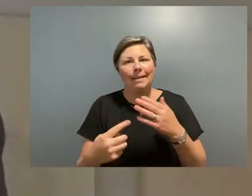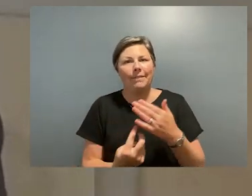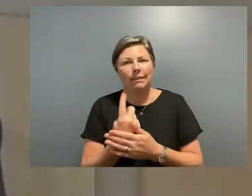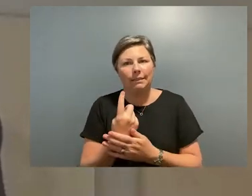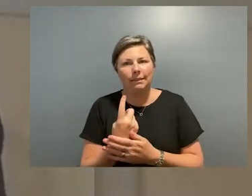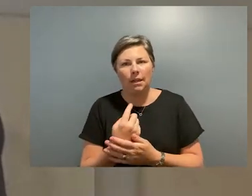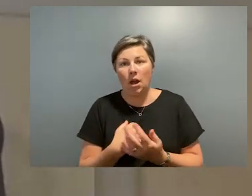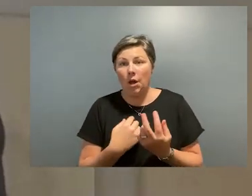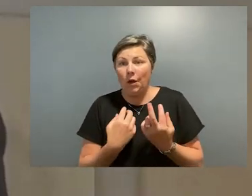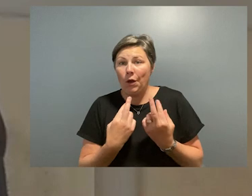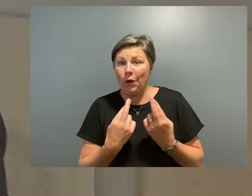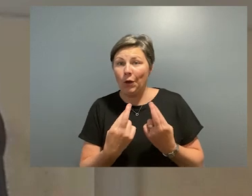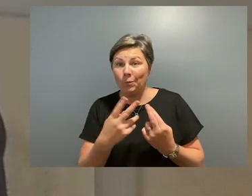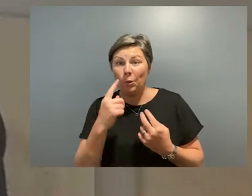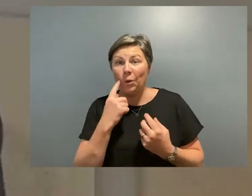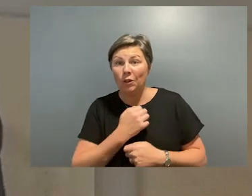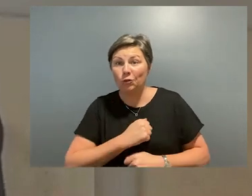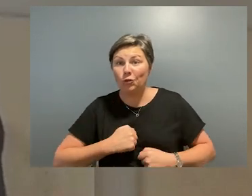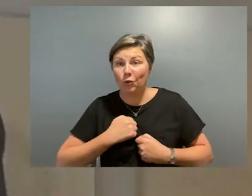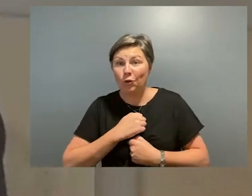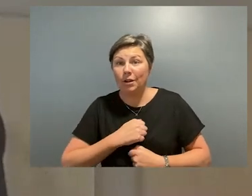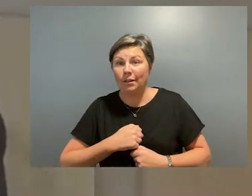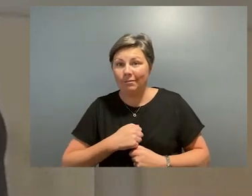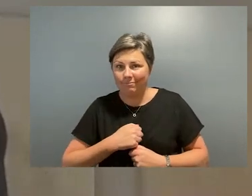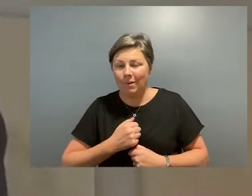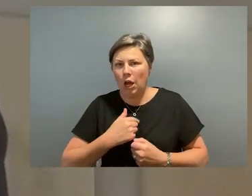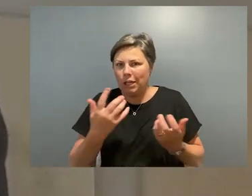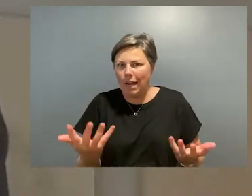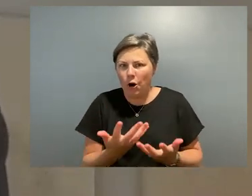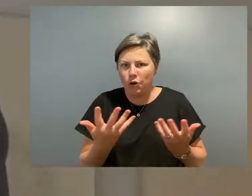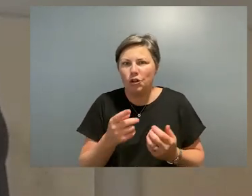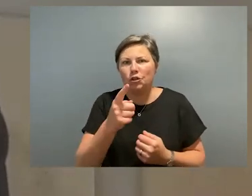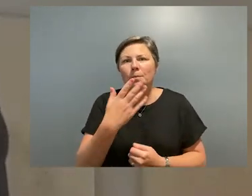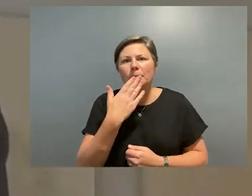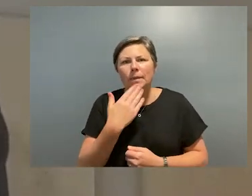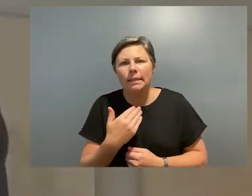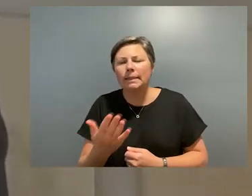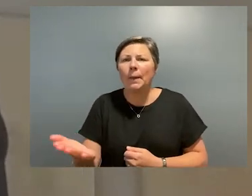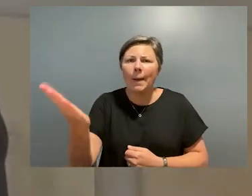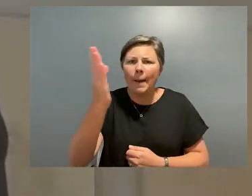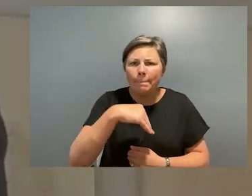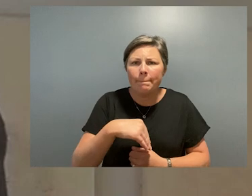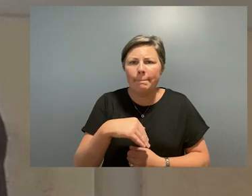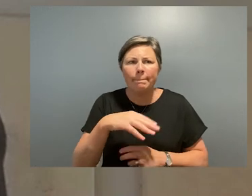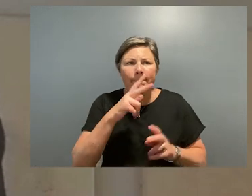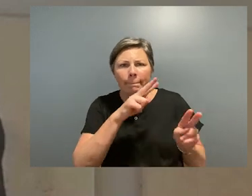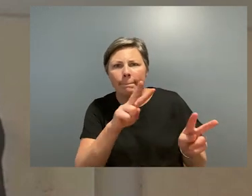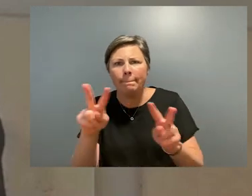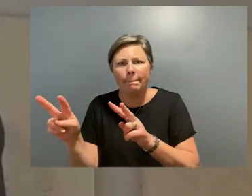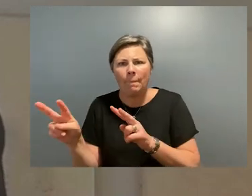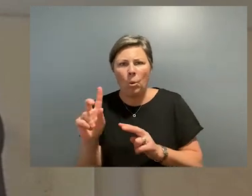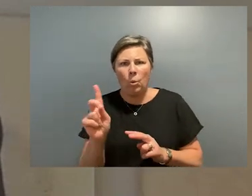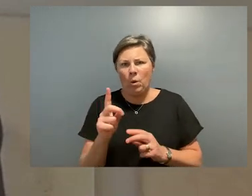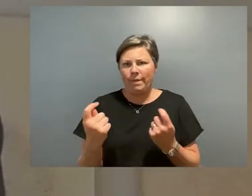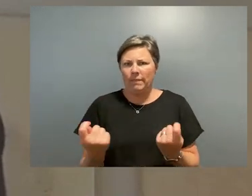i'm really hoping that you'll you'll enjoy this i encourage you to come and engage i encourage you to experience